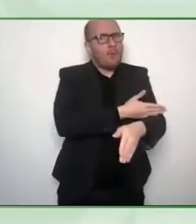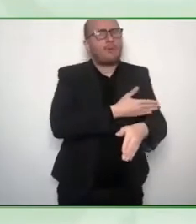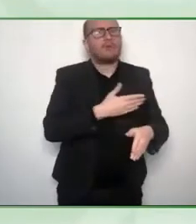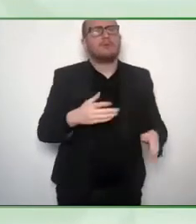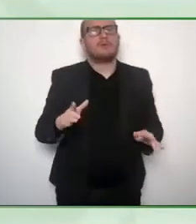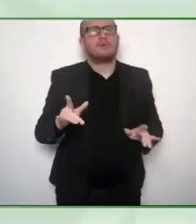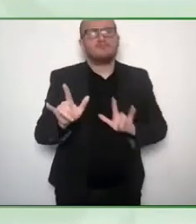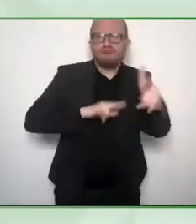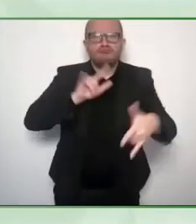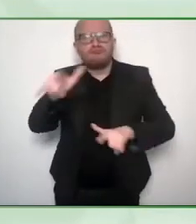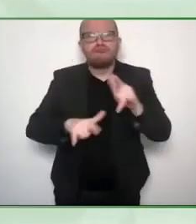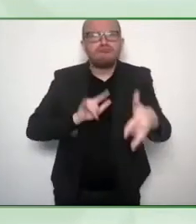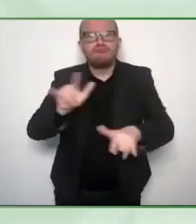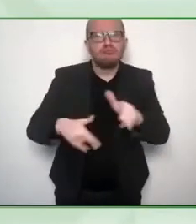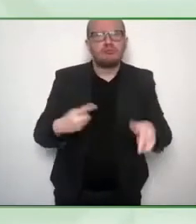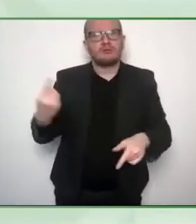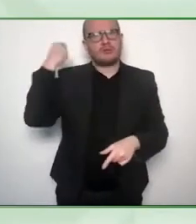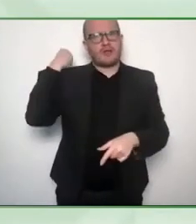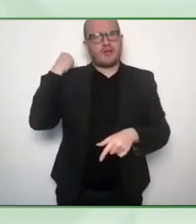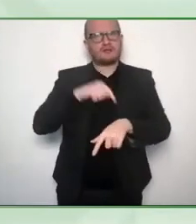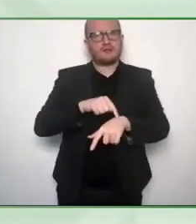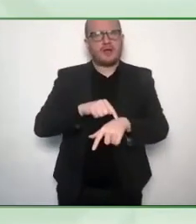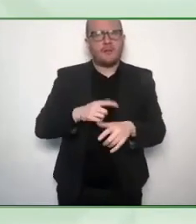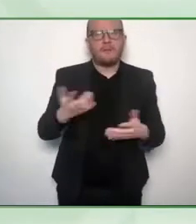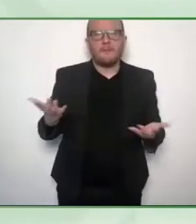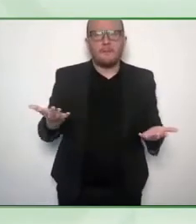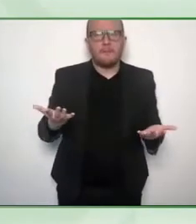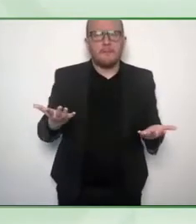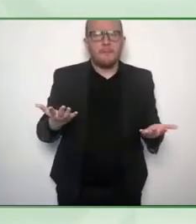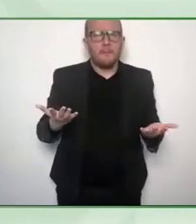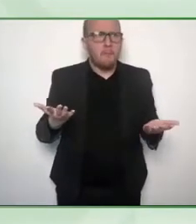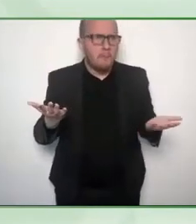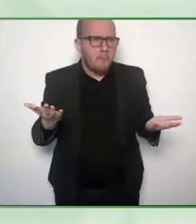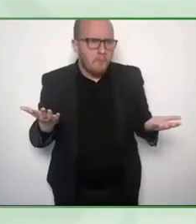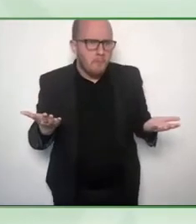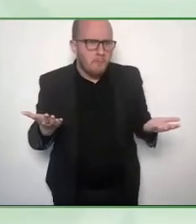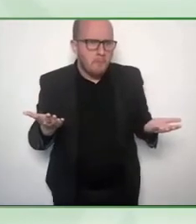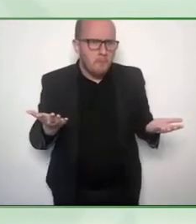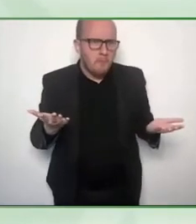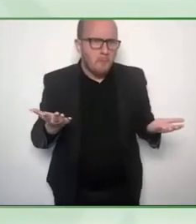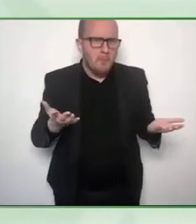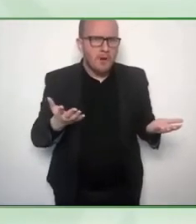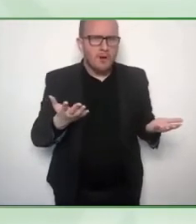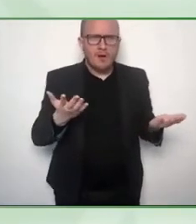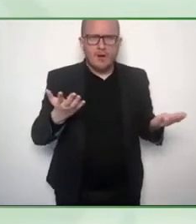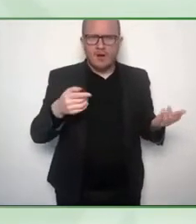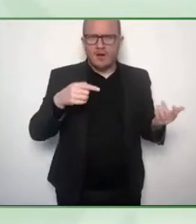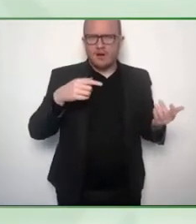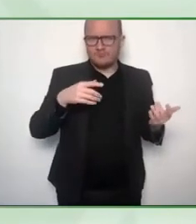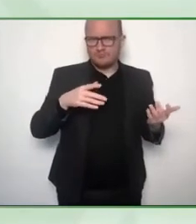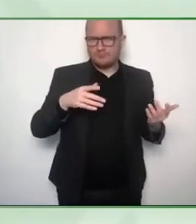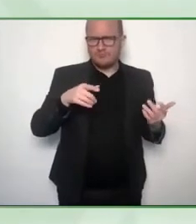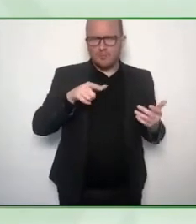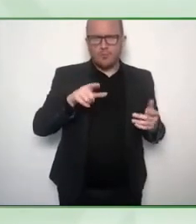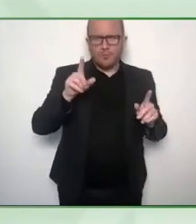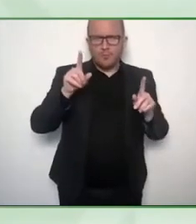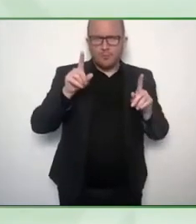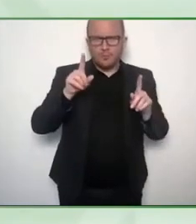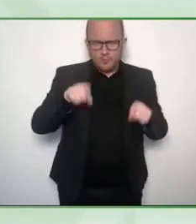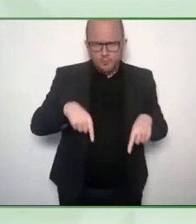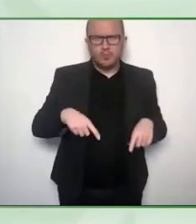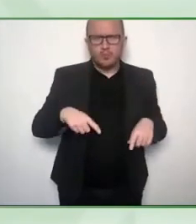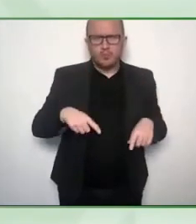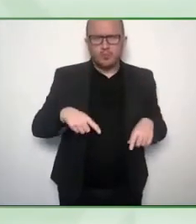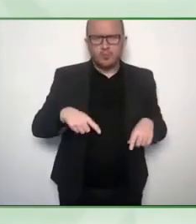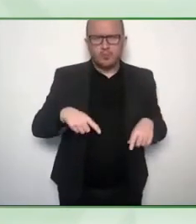changing now? Why are we not seeing this is not a niche opportunity, but as a mainstream solution for brilliant customer